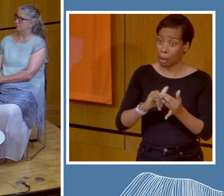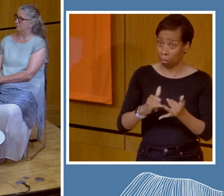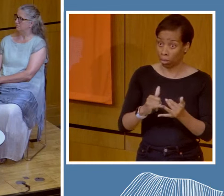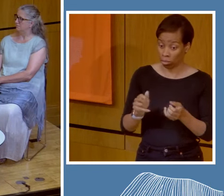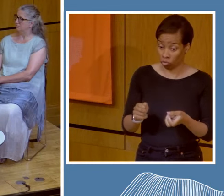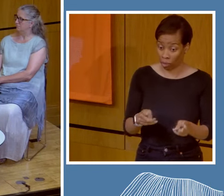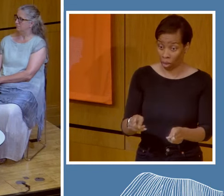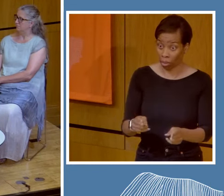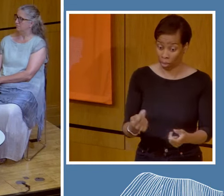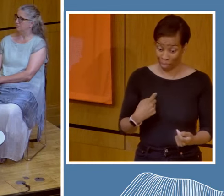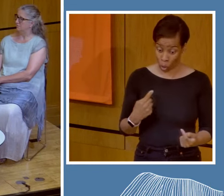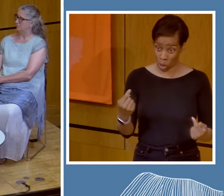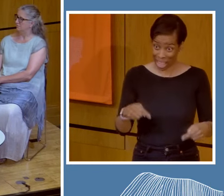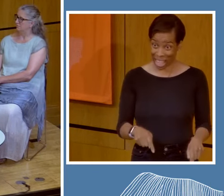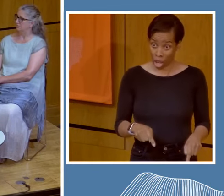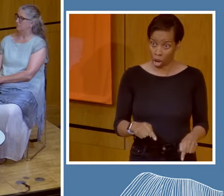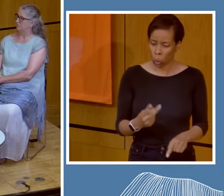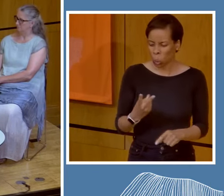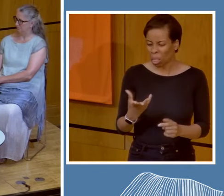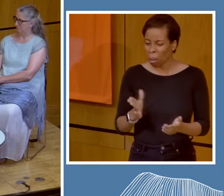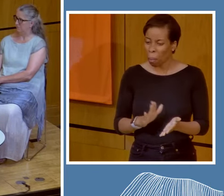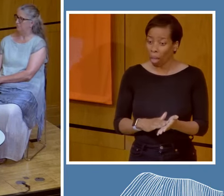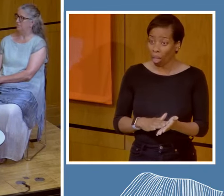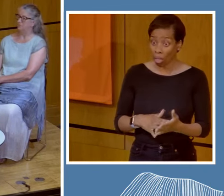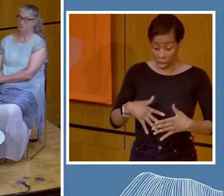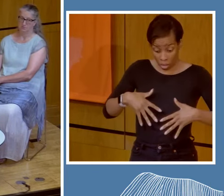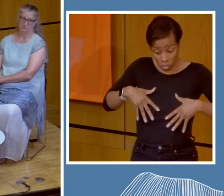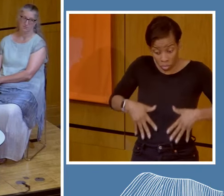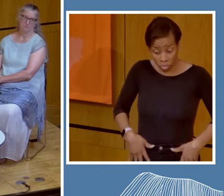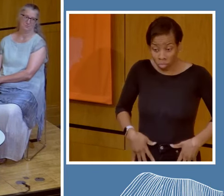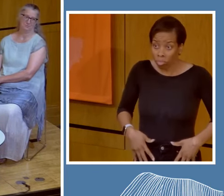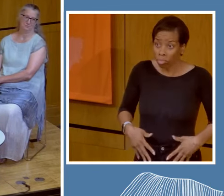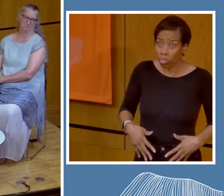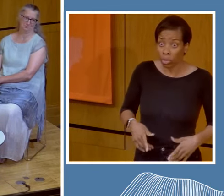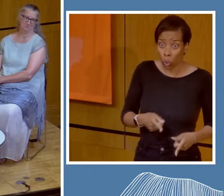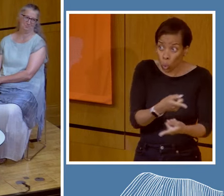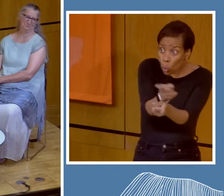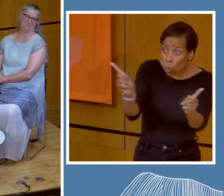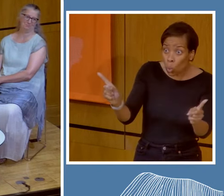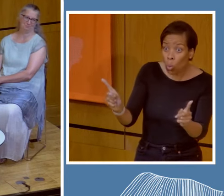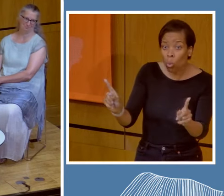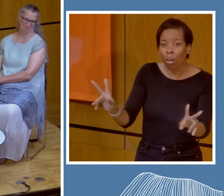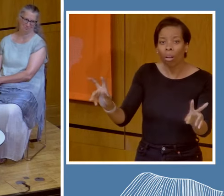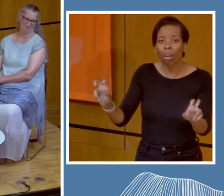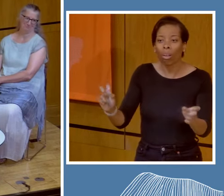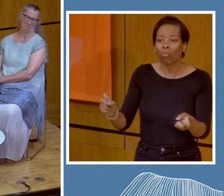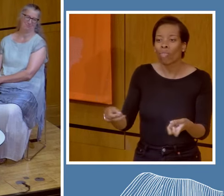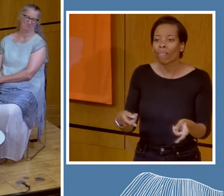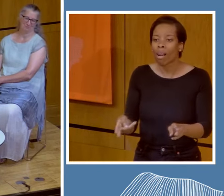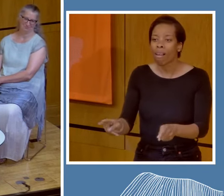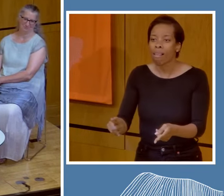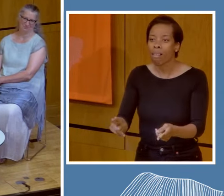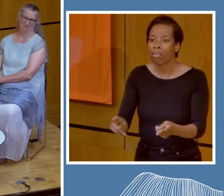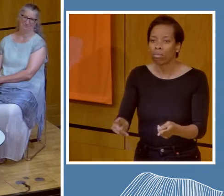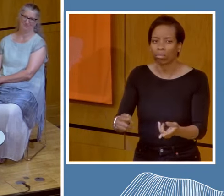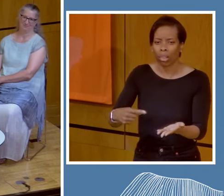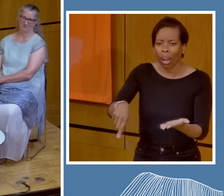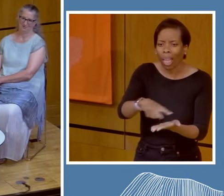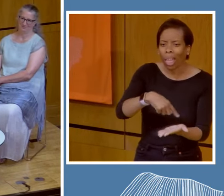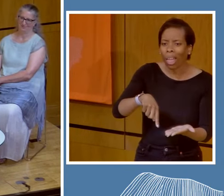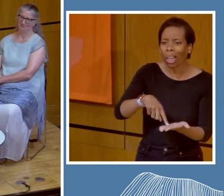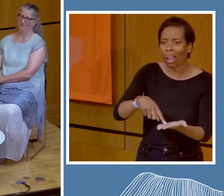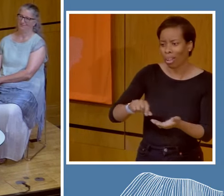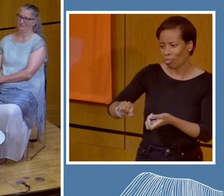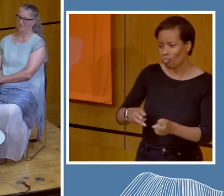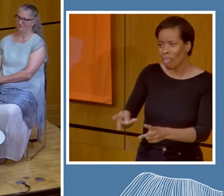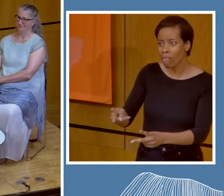% of your body becomes that river. You are sitting here as rivers, as the Thames River. You're sitting here at the lakes of the rivers of where you